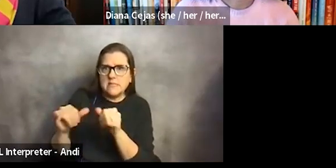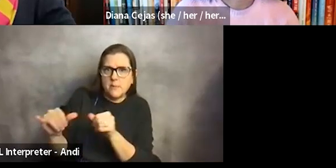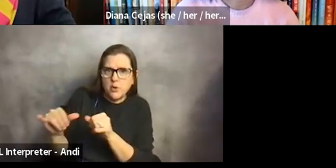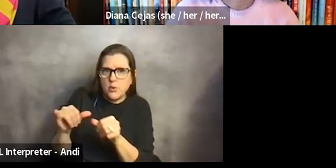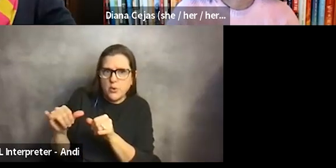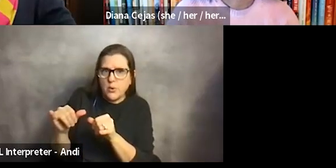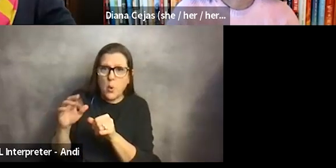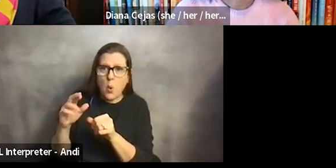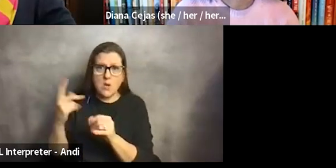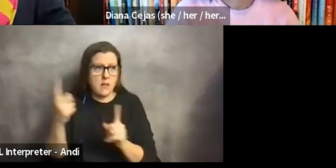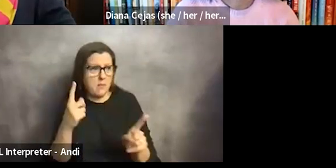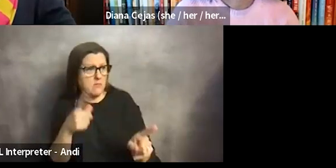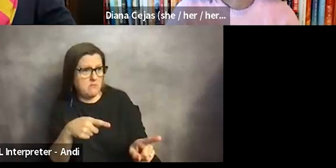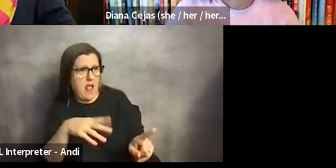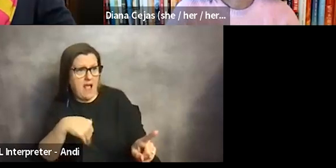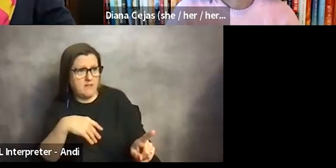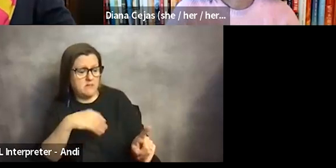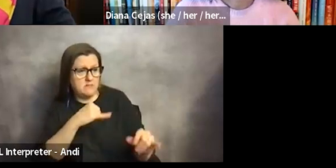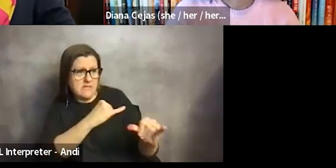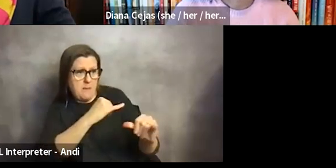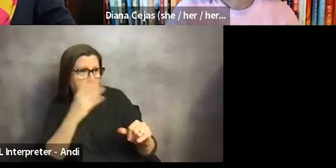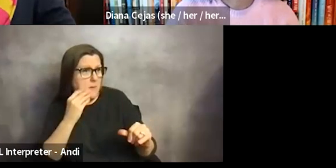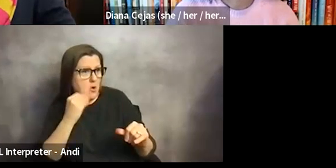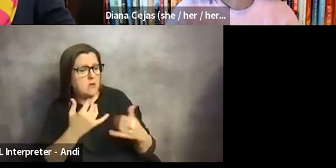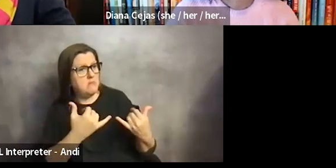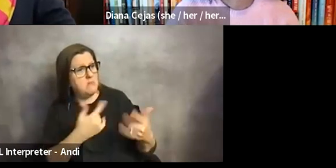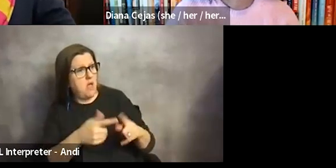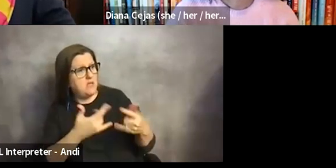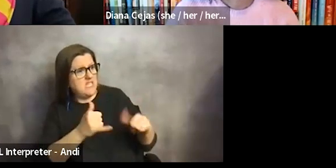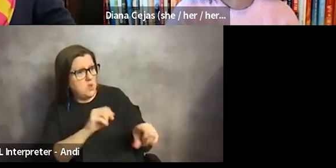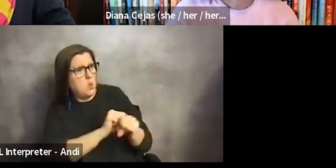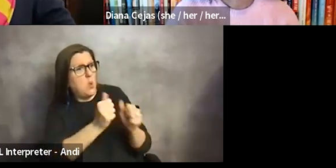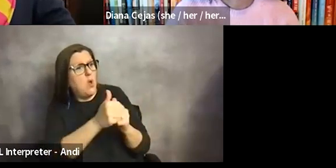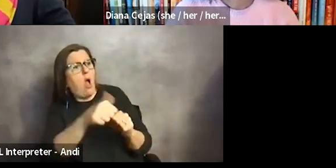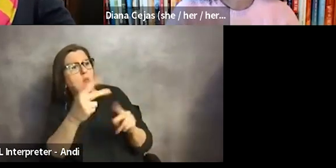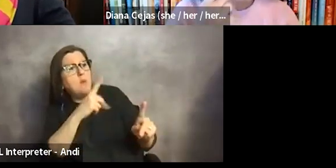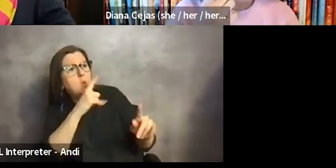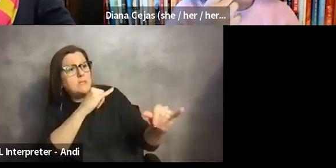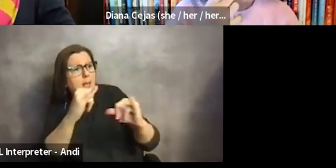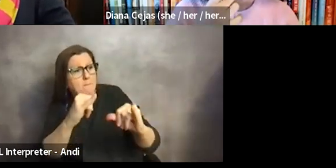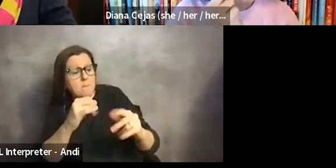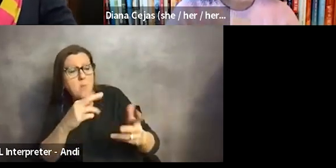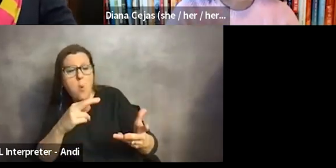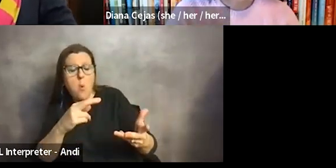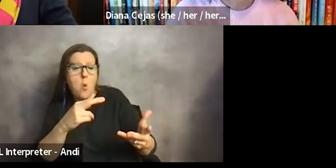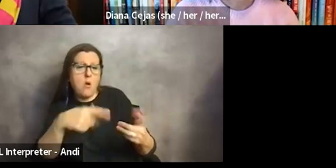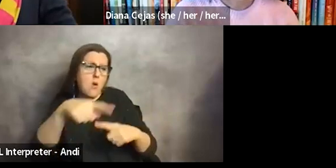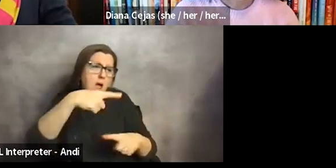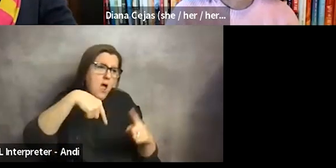someone who may not have the lived experience, but work with people that have the lived experience, have done a lot of, um,